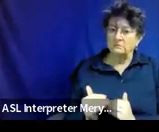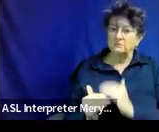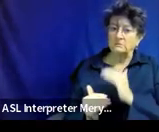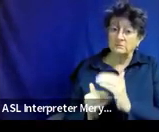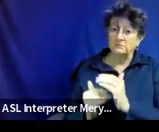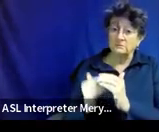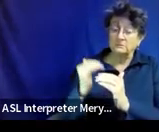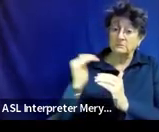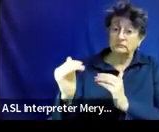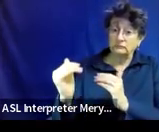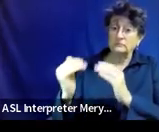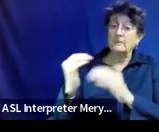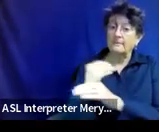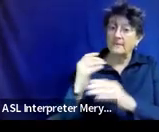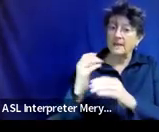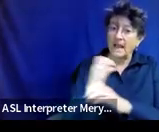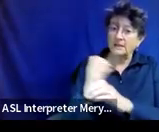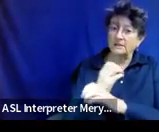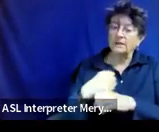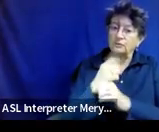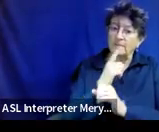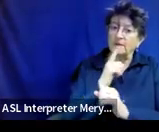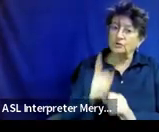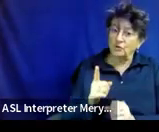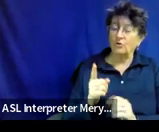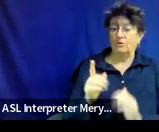be calculated to enable the child to make progress.